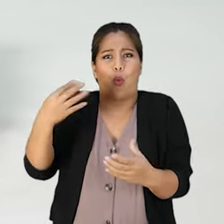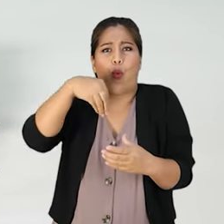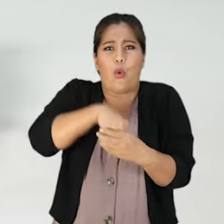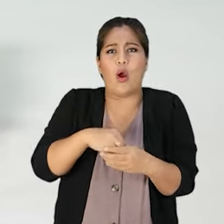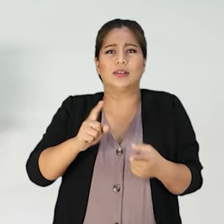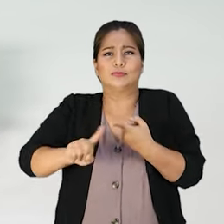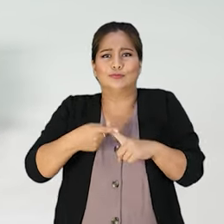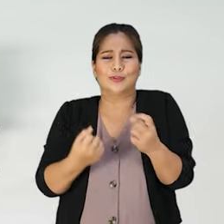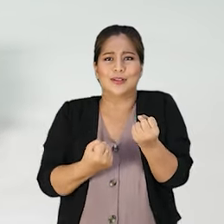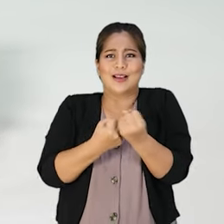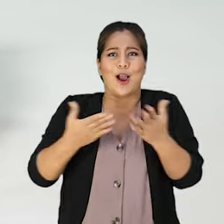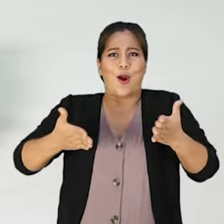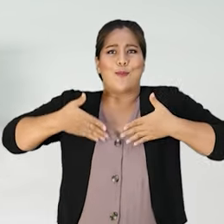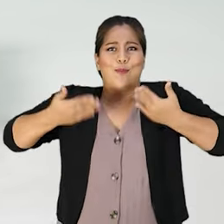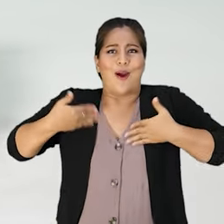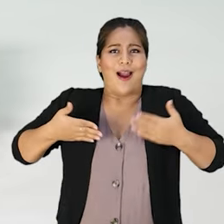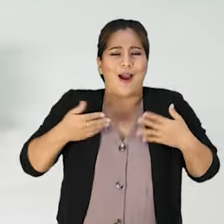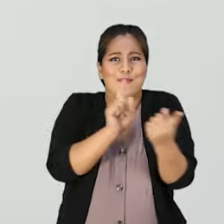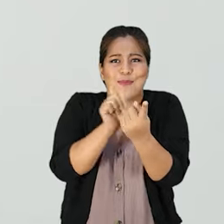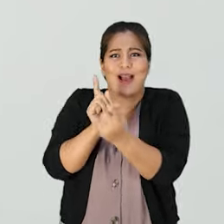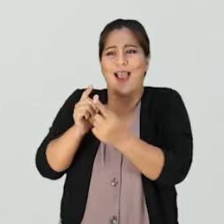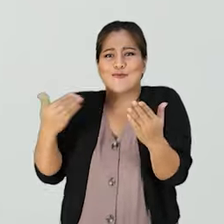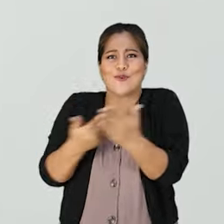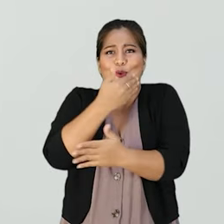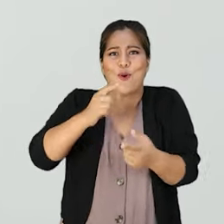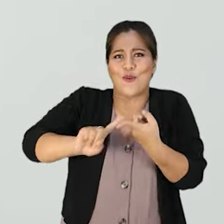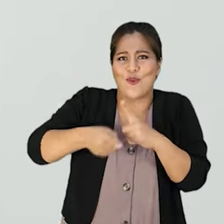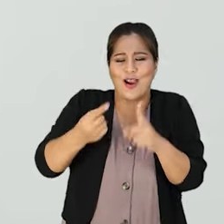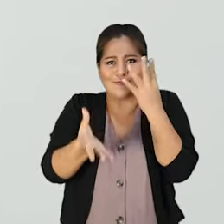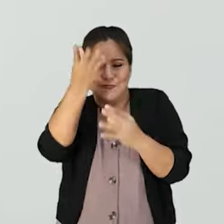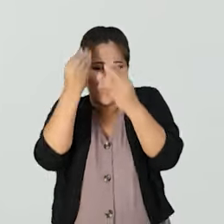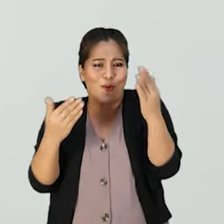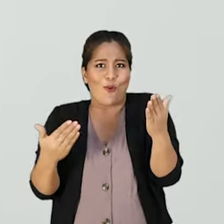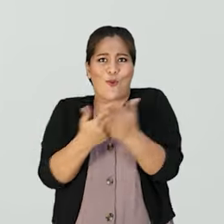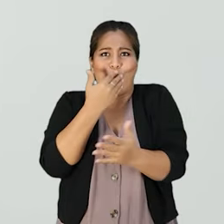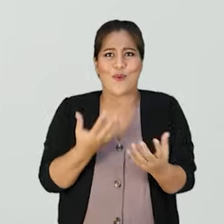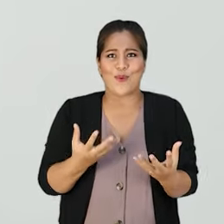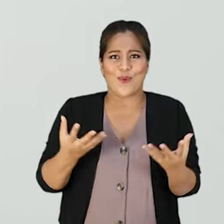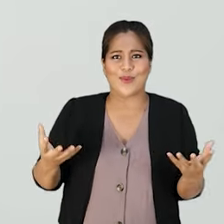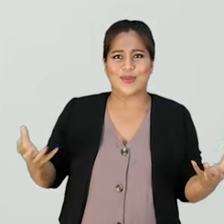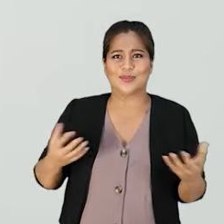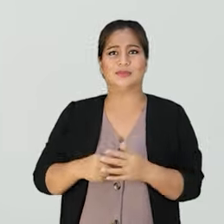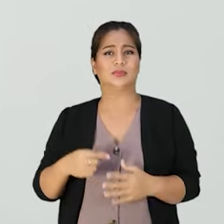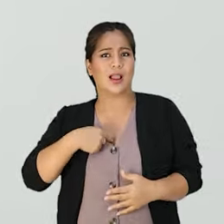After joining the Peer-to-Peer program, I'm glad to have made many new friends and learned new things.